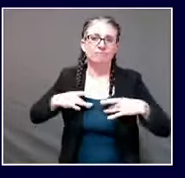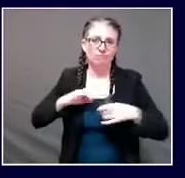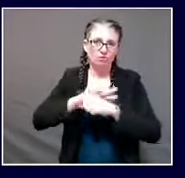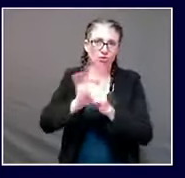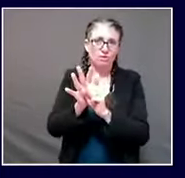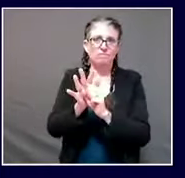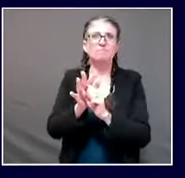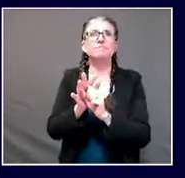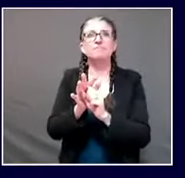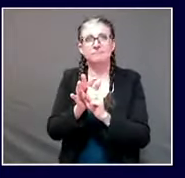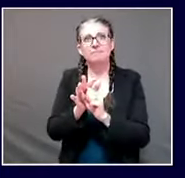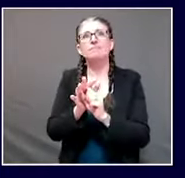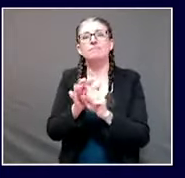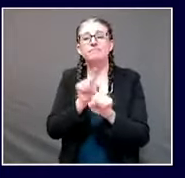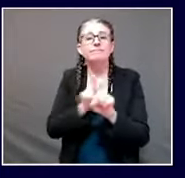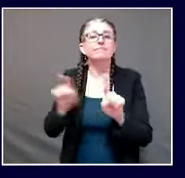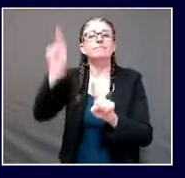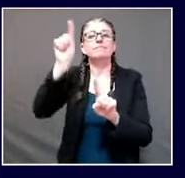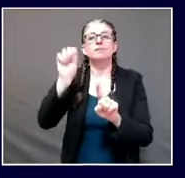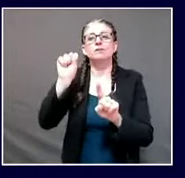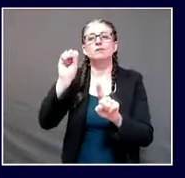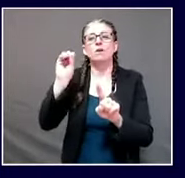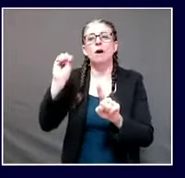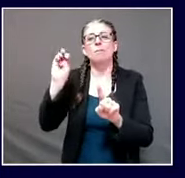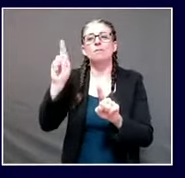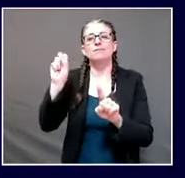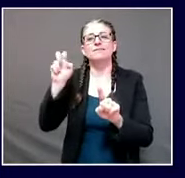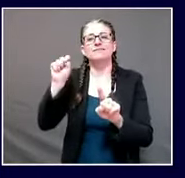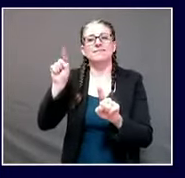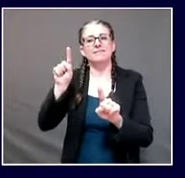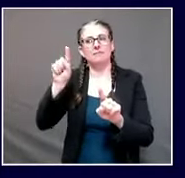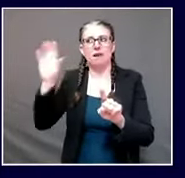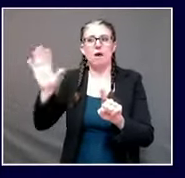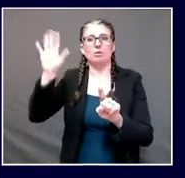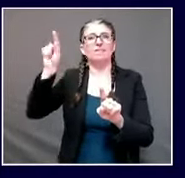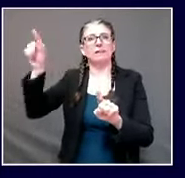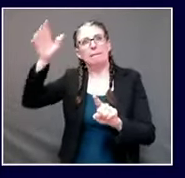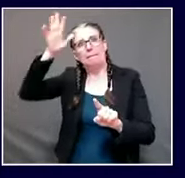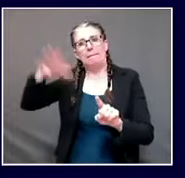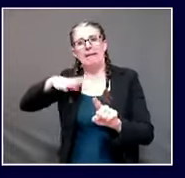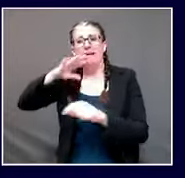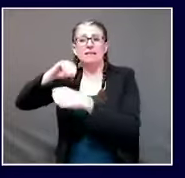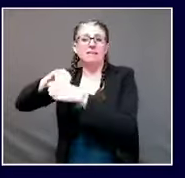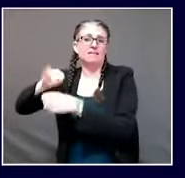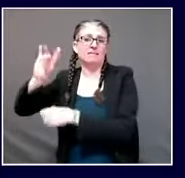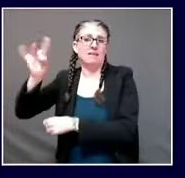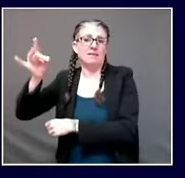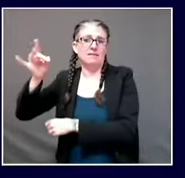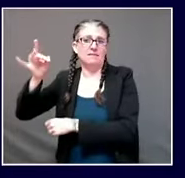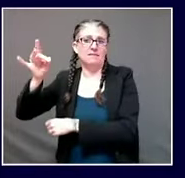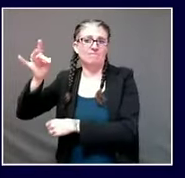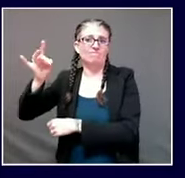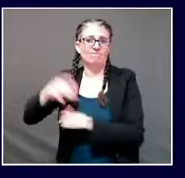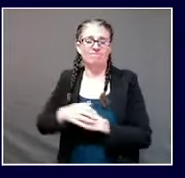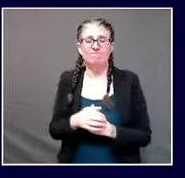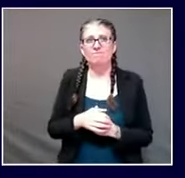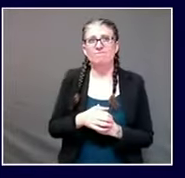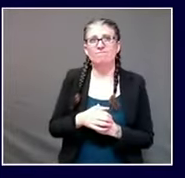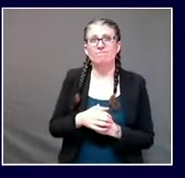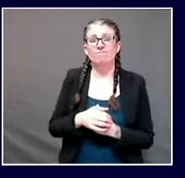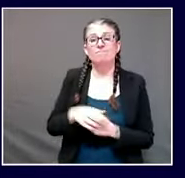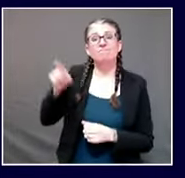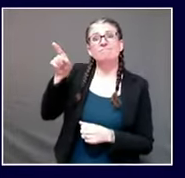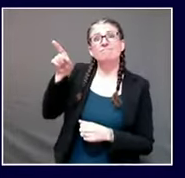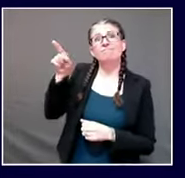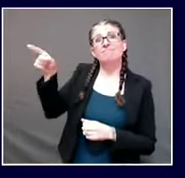Somerset County, and his death comes one day after Maine CDC received reports of 12